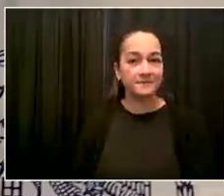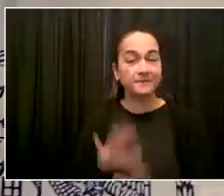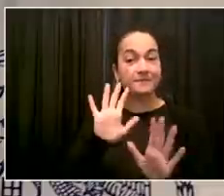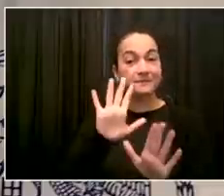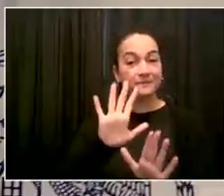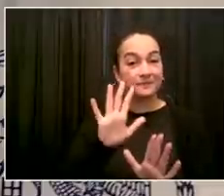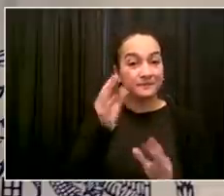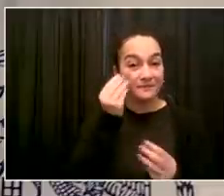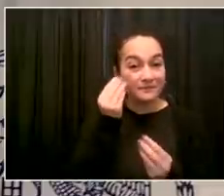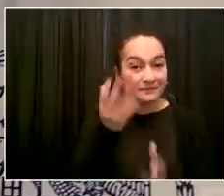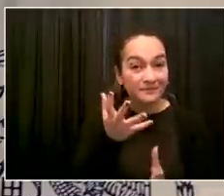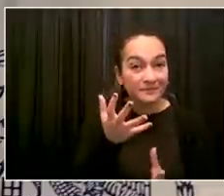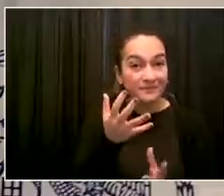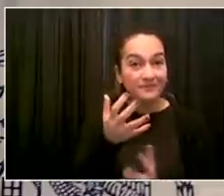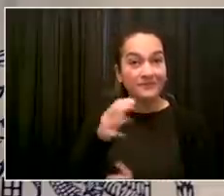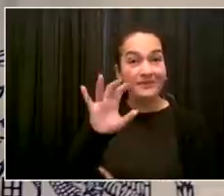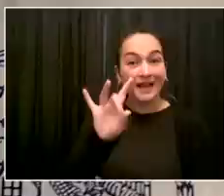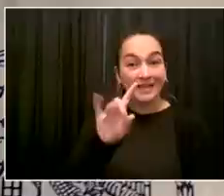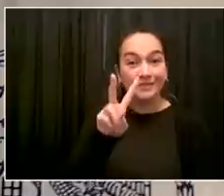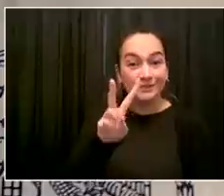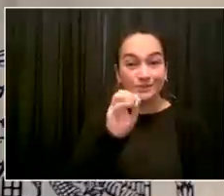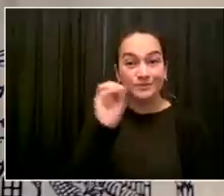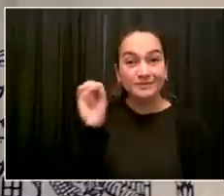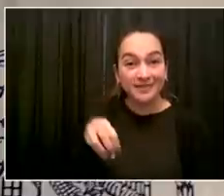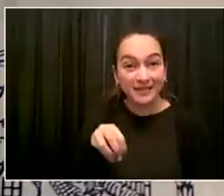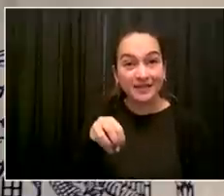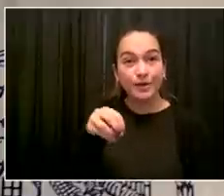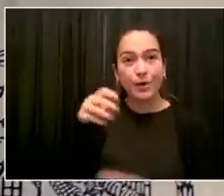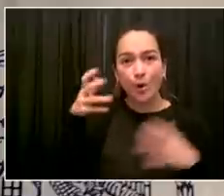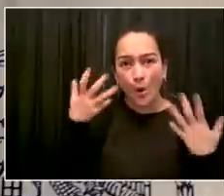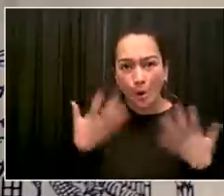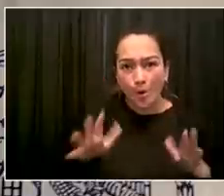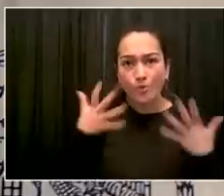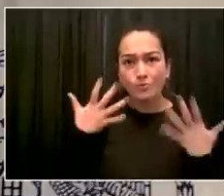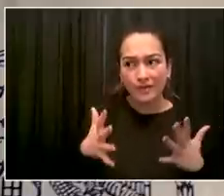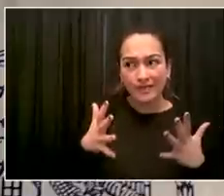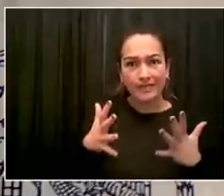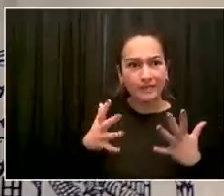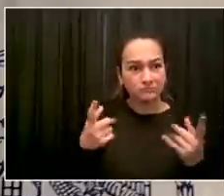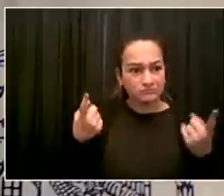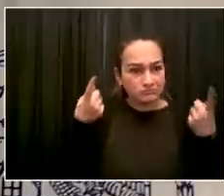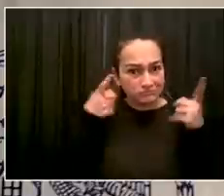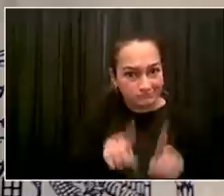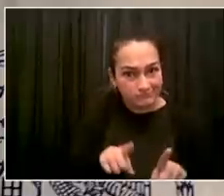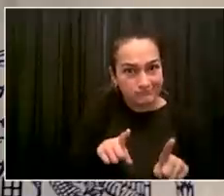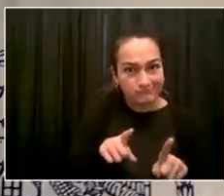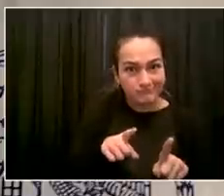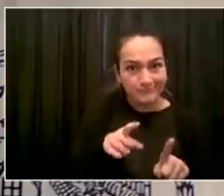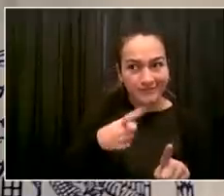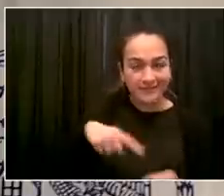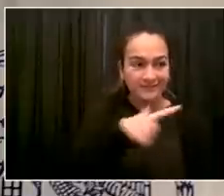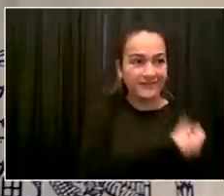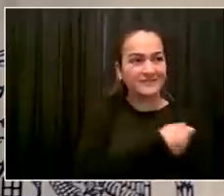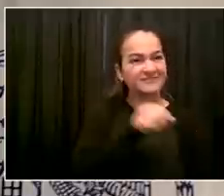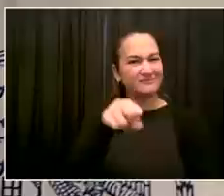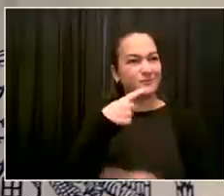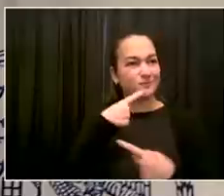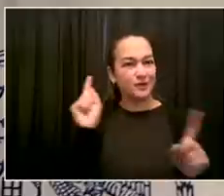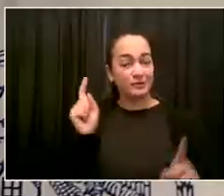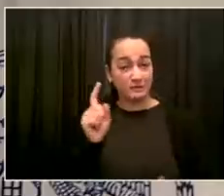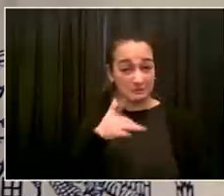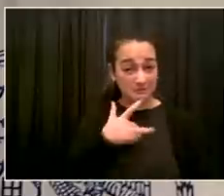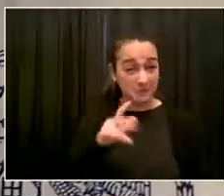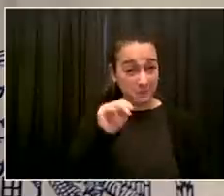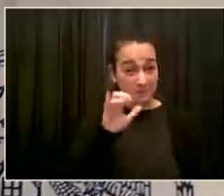five boroughs. In terms of the schools, I've been asking the exact same question. Great minds think alike. We are not hearing, so far,